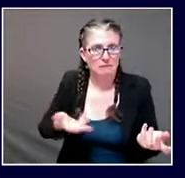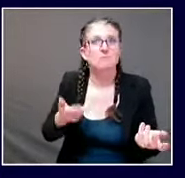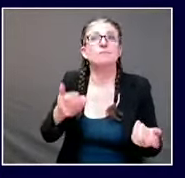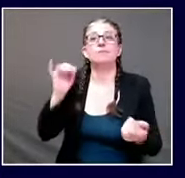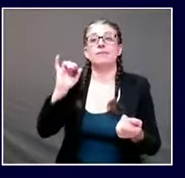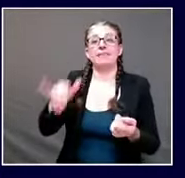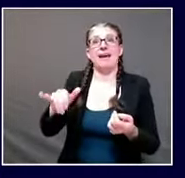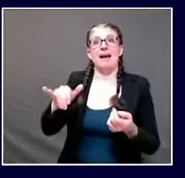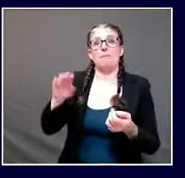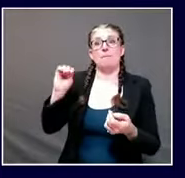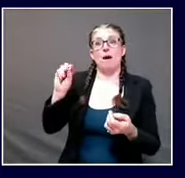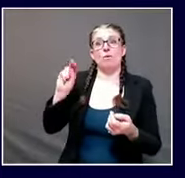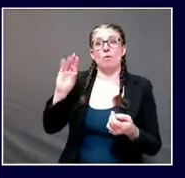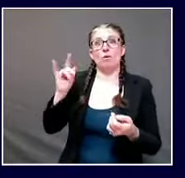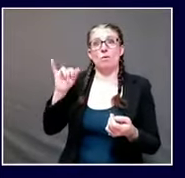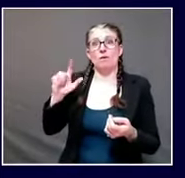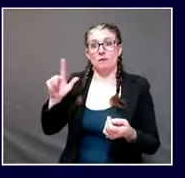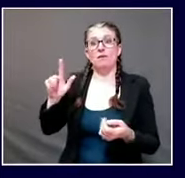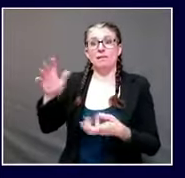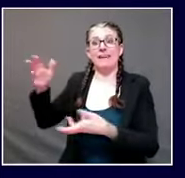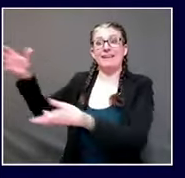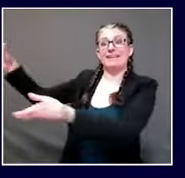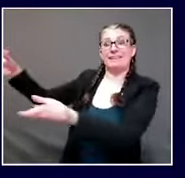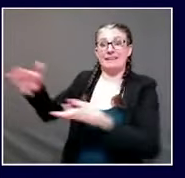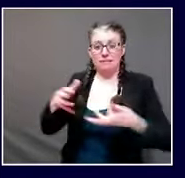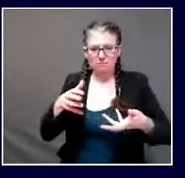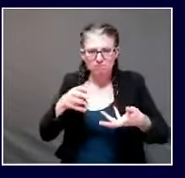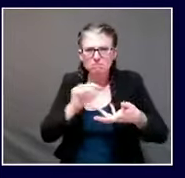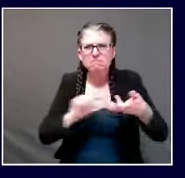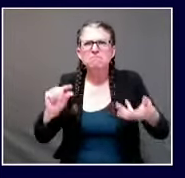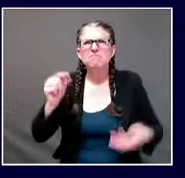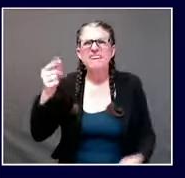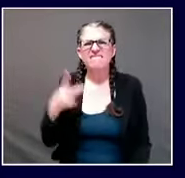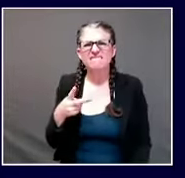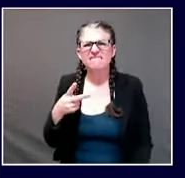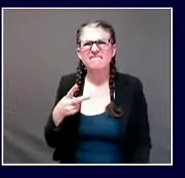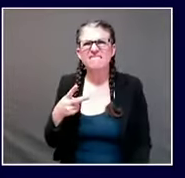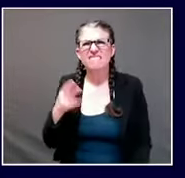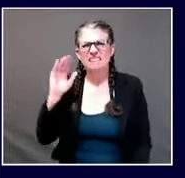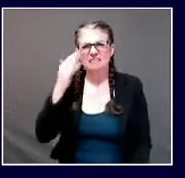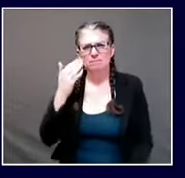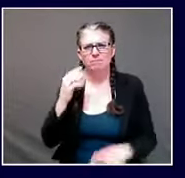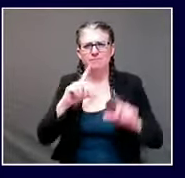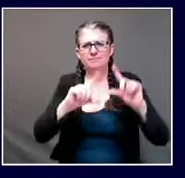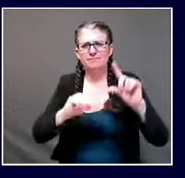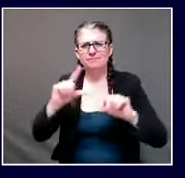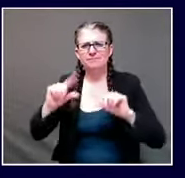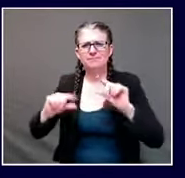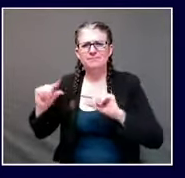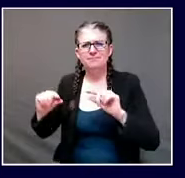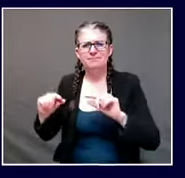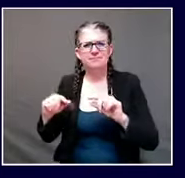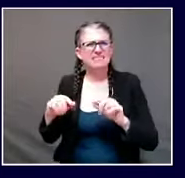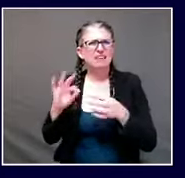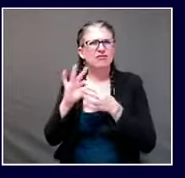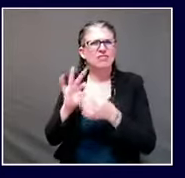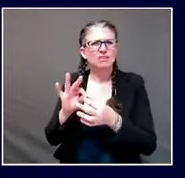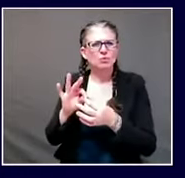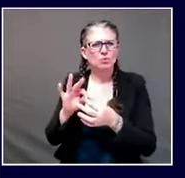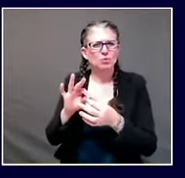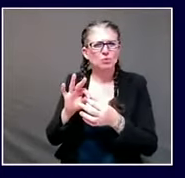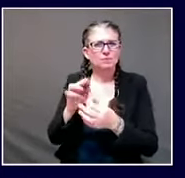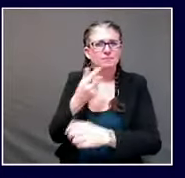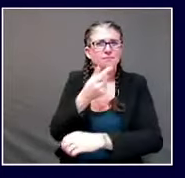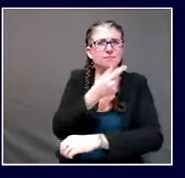this the regeneron cocktail that just recently received emergency youth authorization for people even with mild and moderate